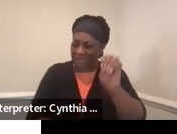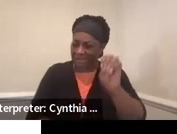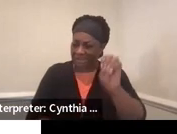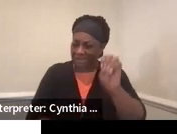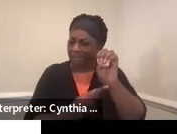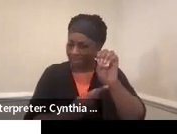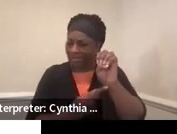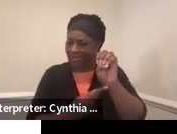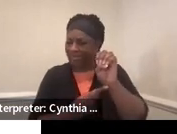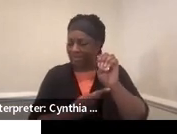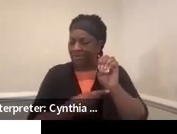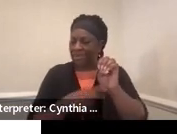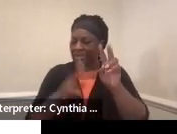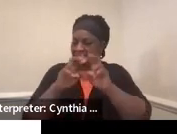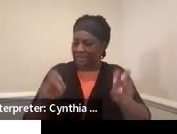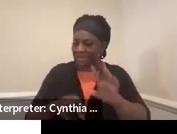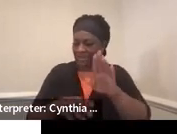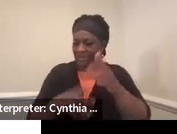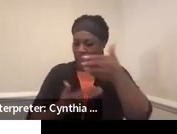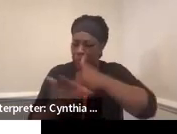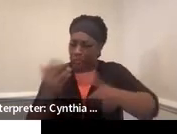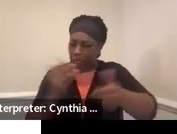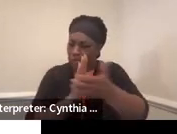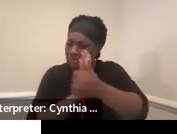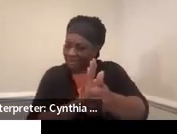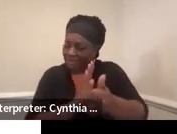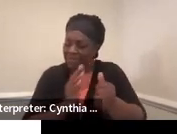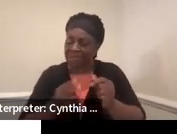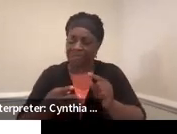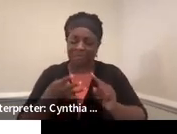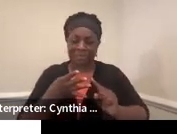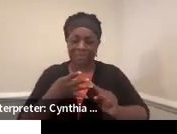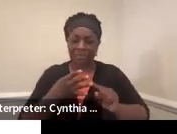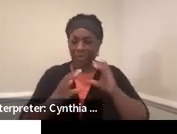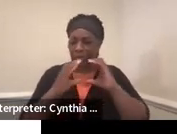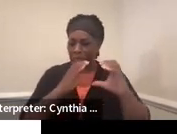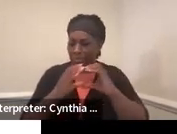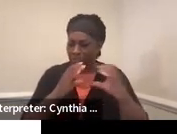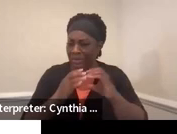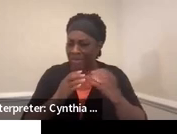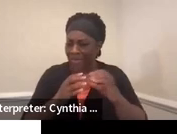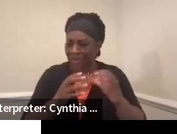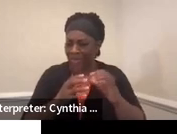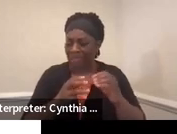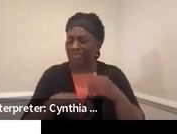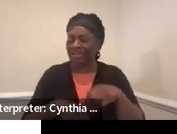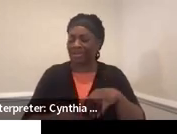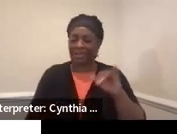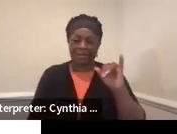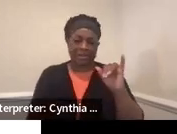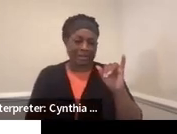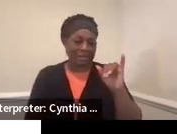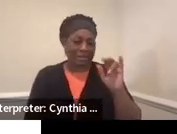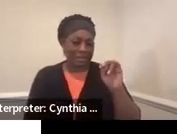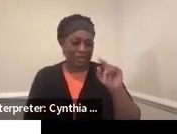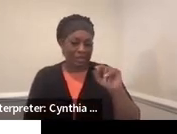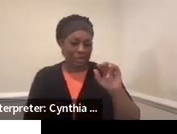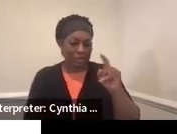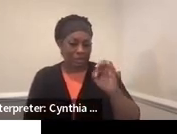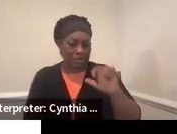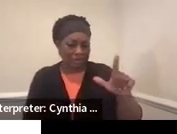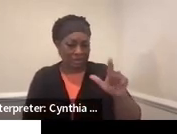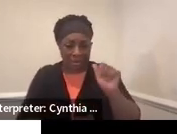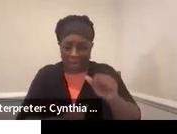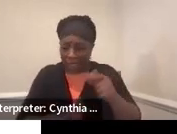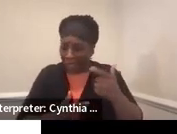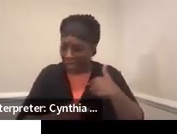assessing what their social skills are, communication, interpersonal, can they have a conversation, can